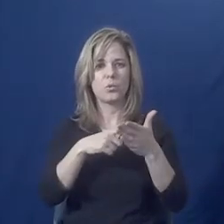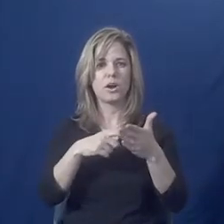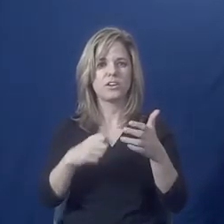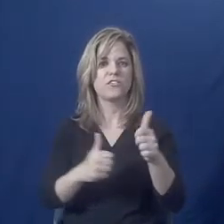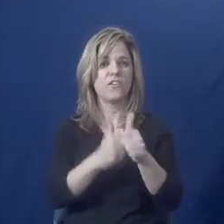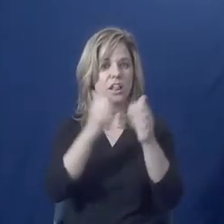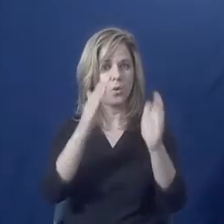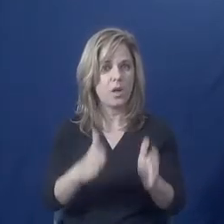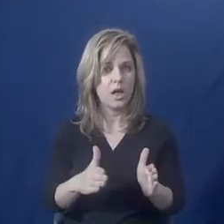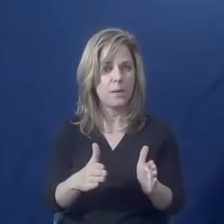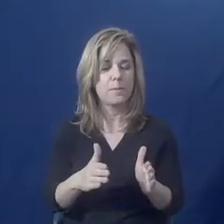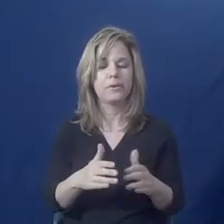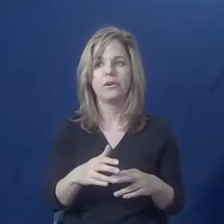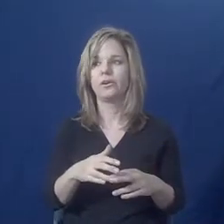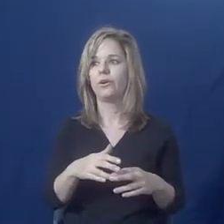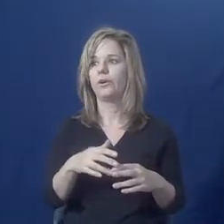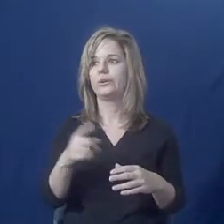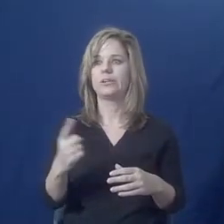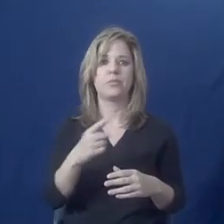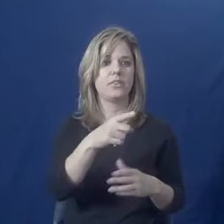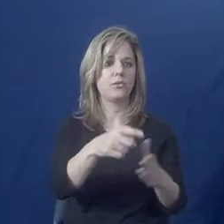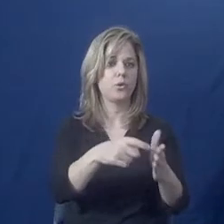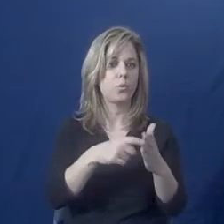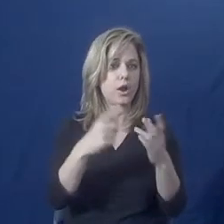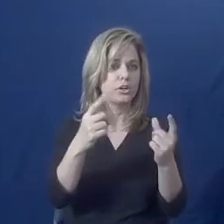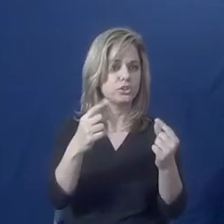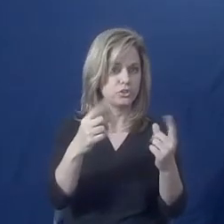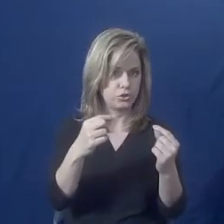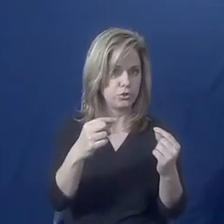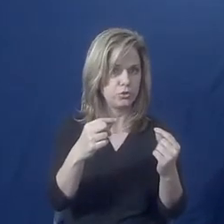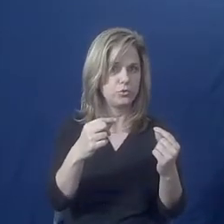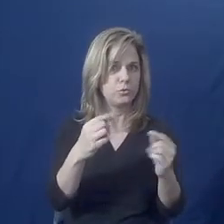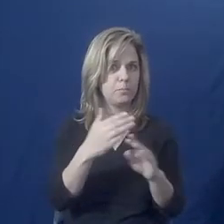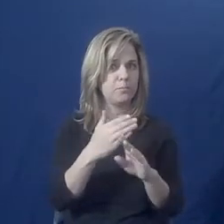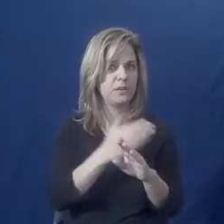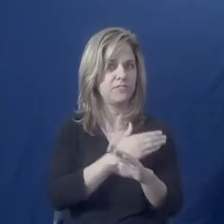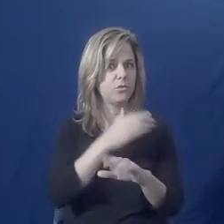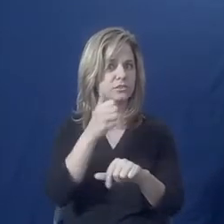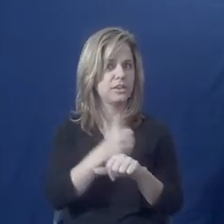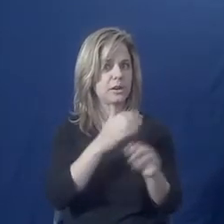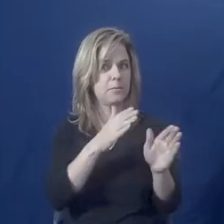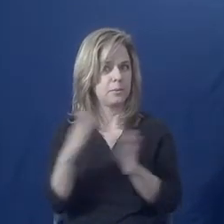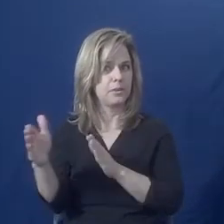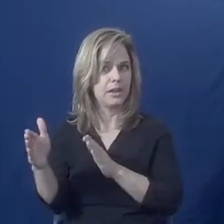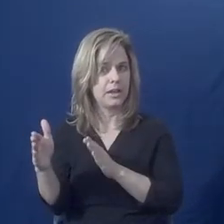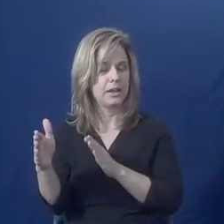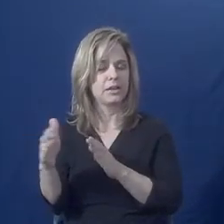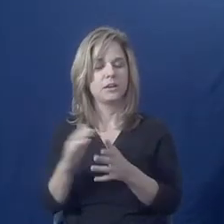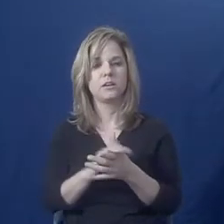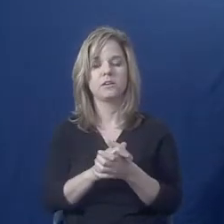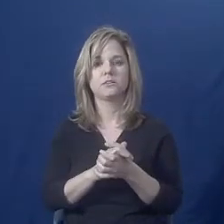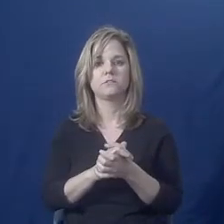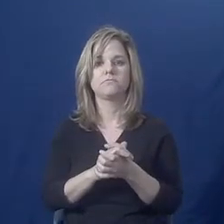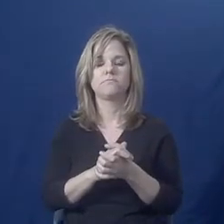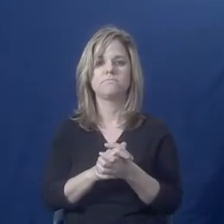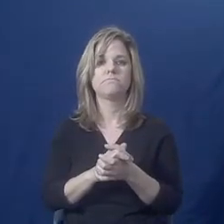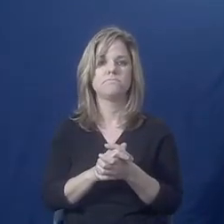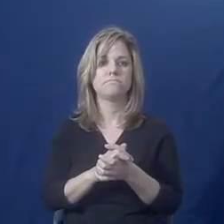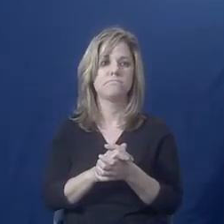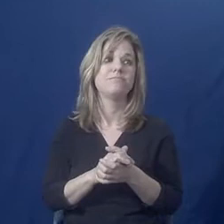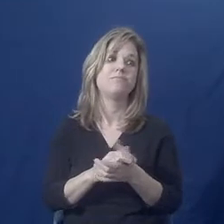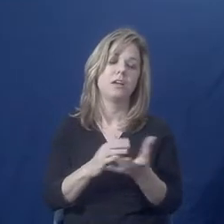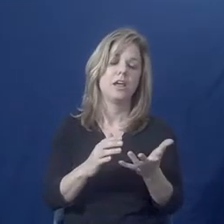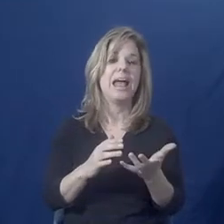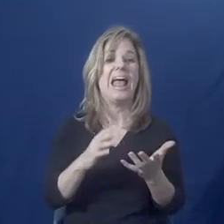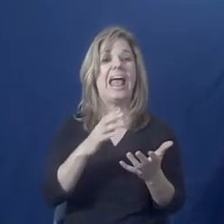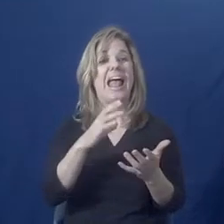in order to get the safety plan in place and to discuss possible scenarios and maybe even do